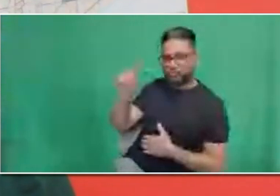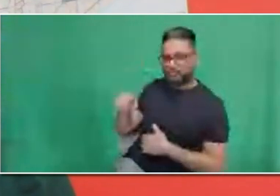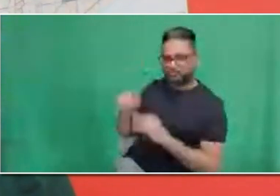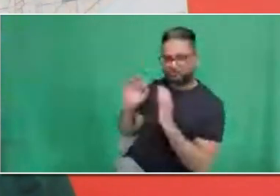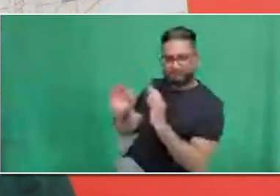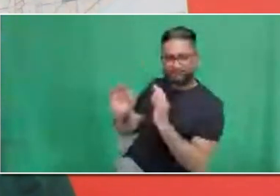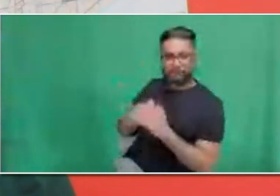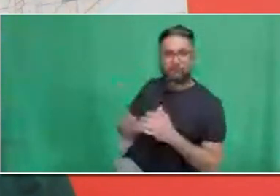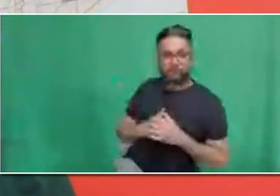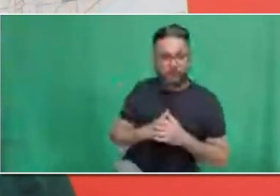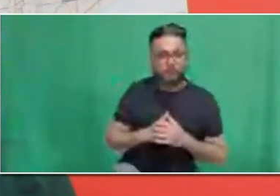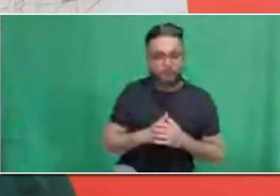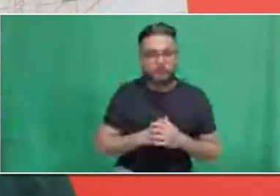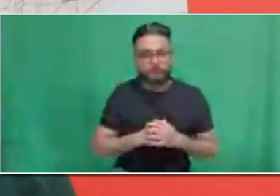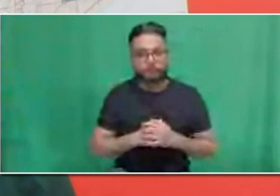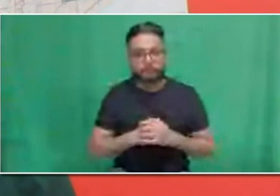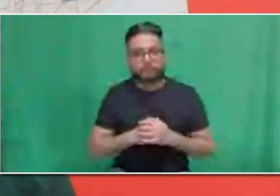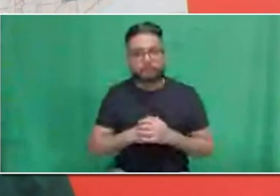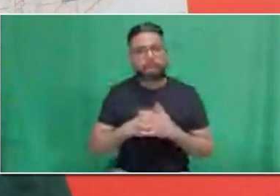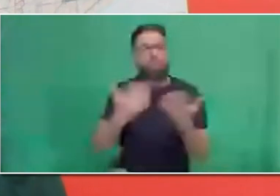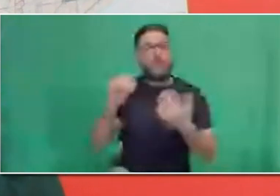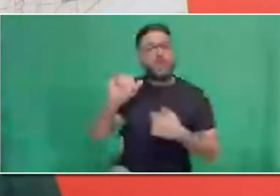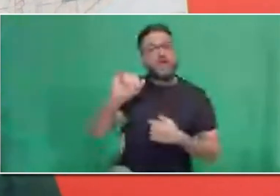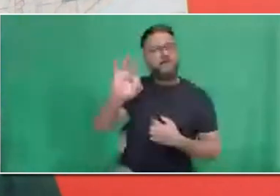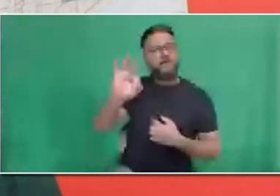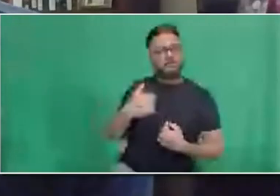me? Fort, can I turn this one over to you?